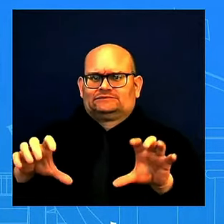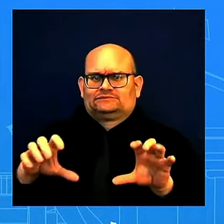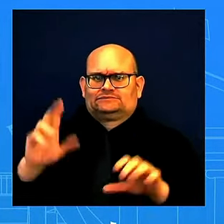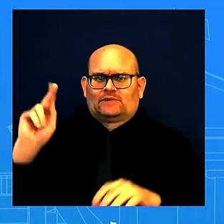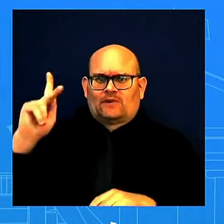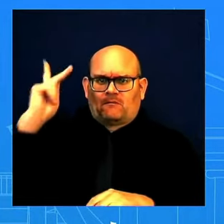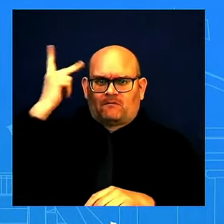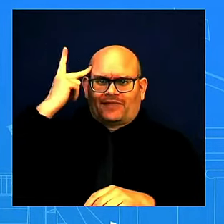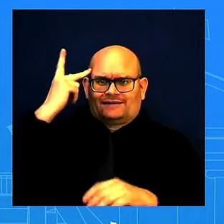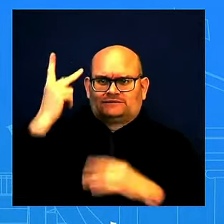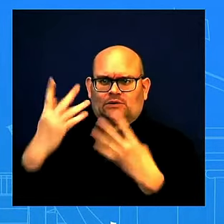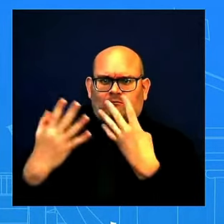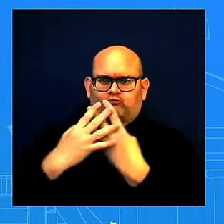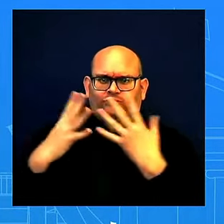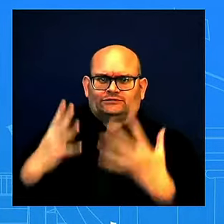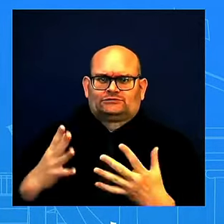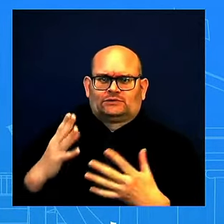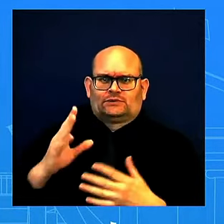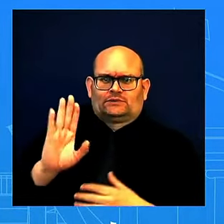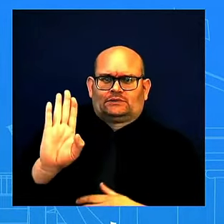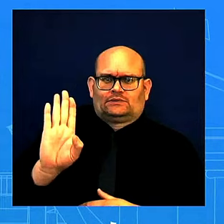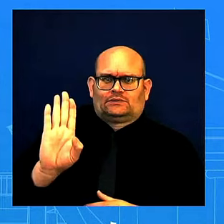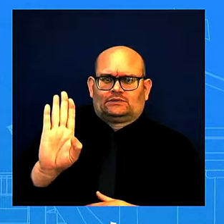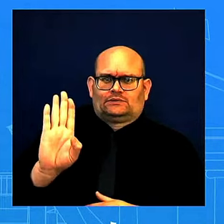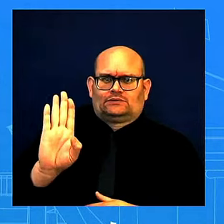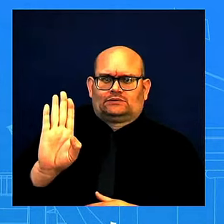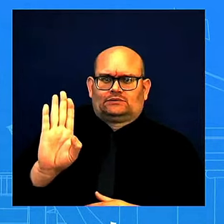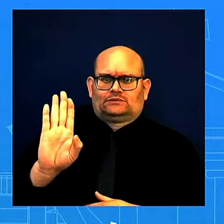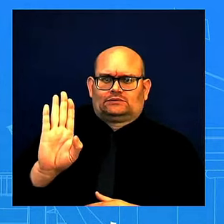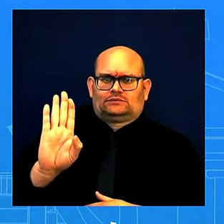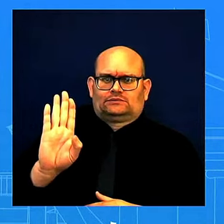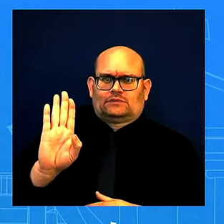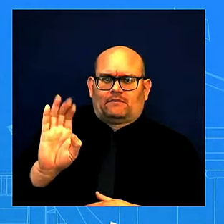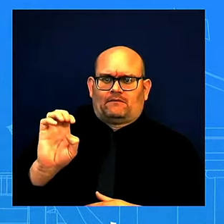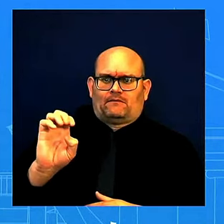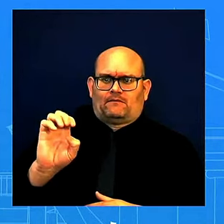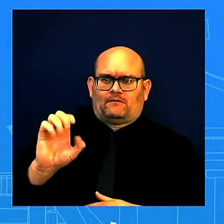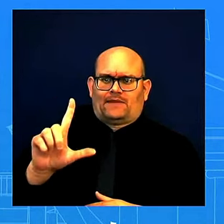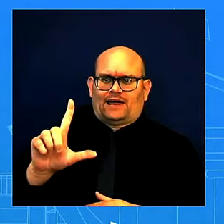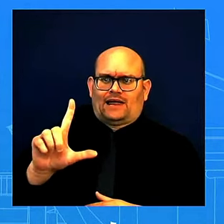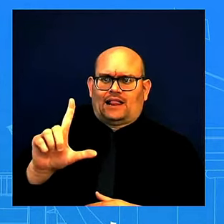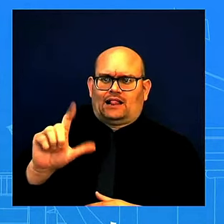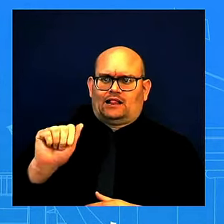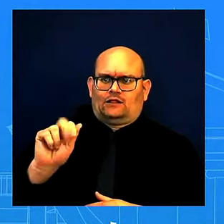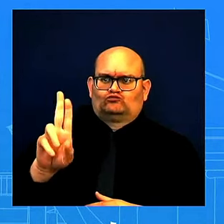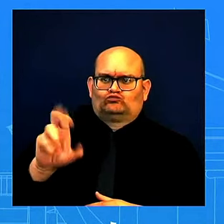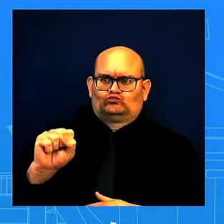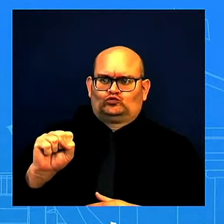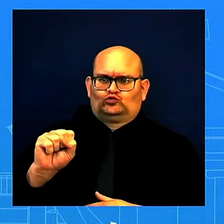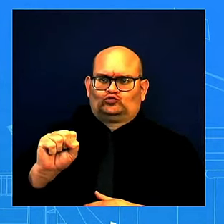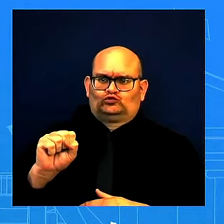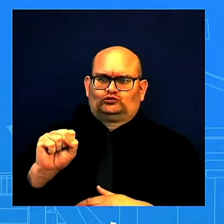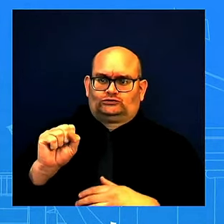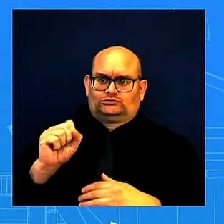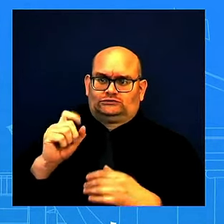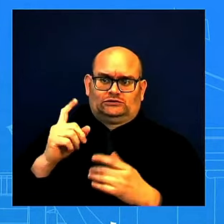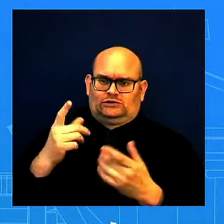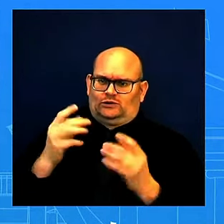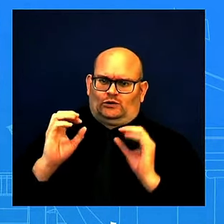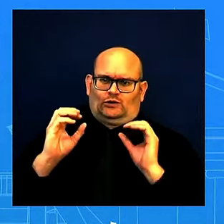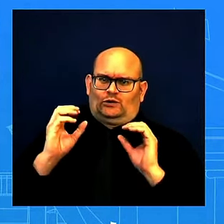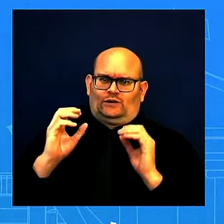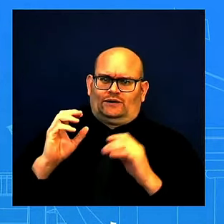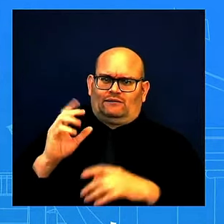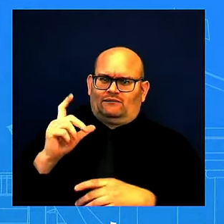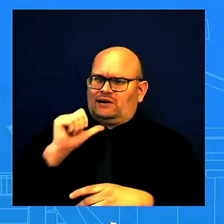Belarus who say the fact that none of the political prisoners there were involved in the swap means they are just not a priority for the West. So can you